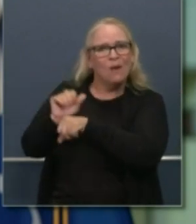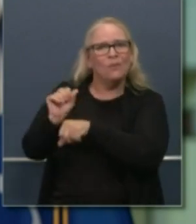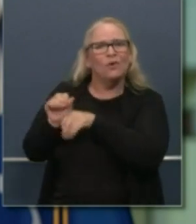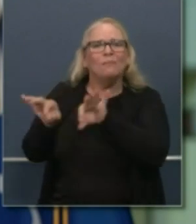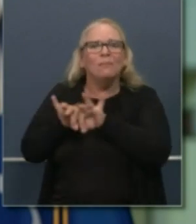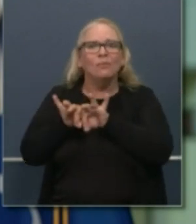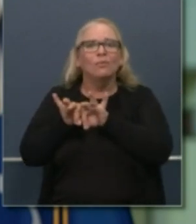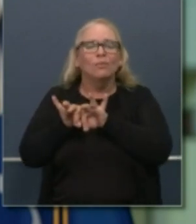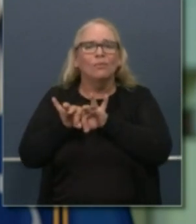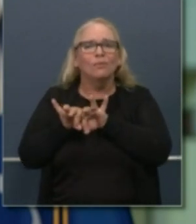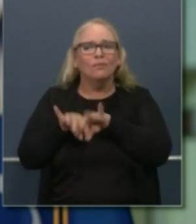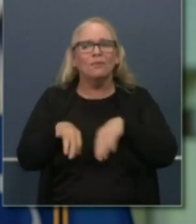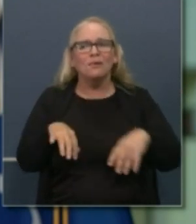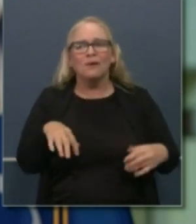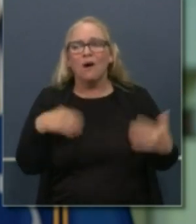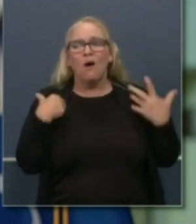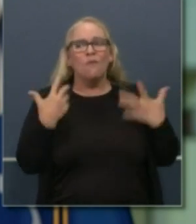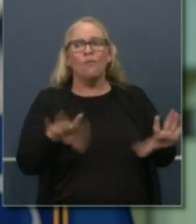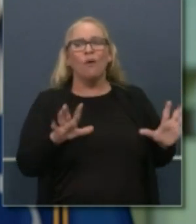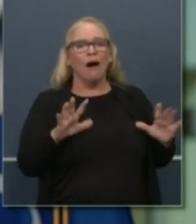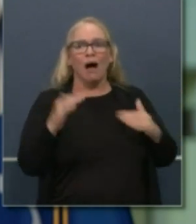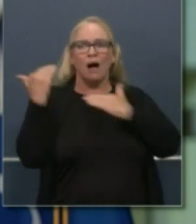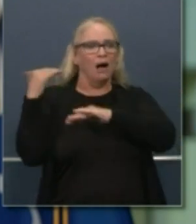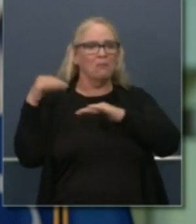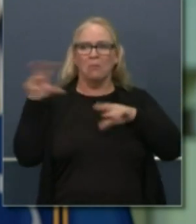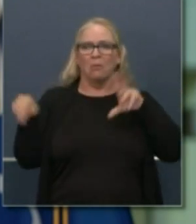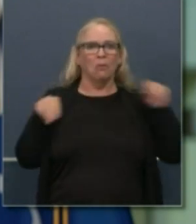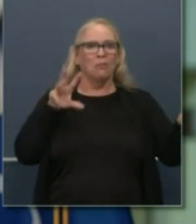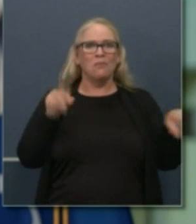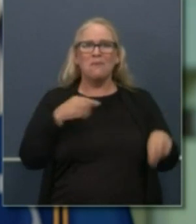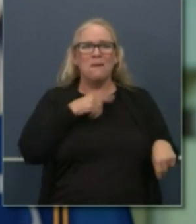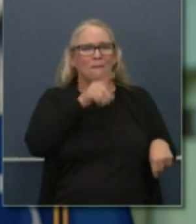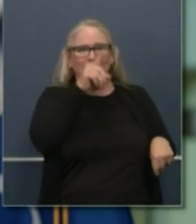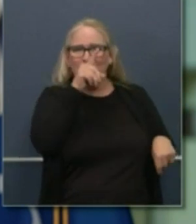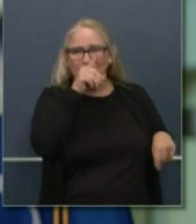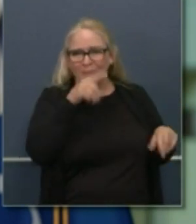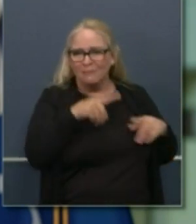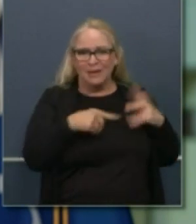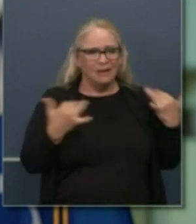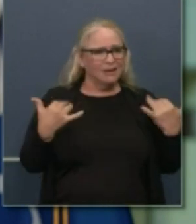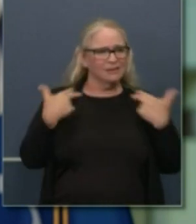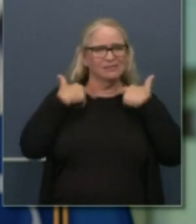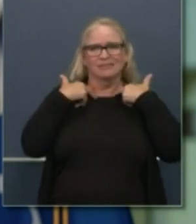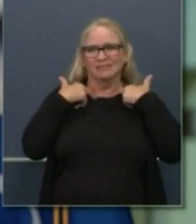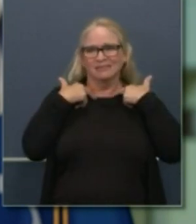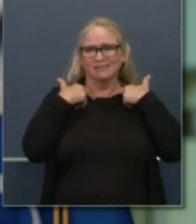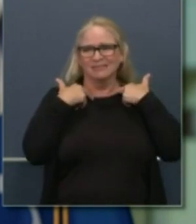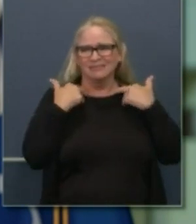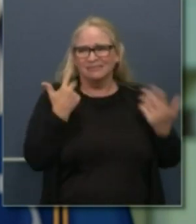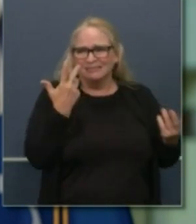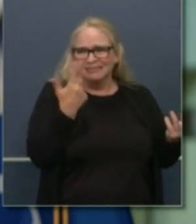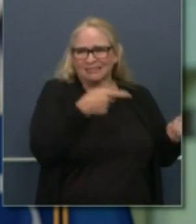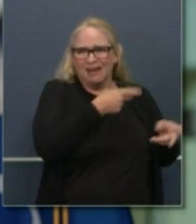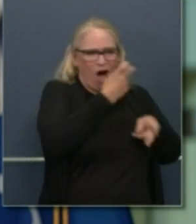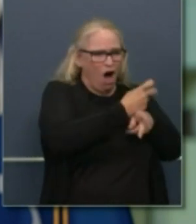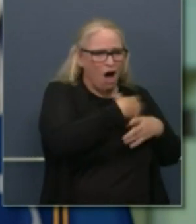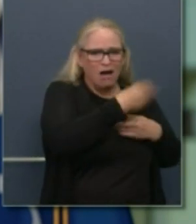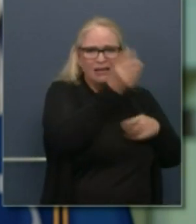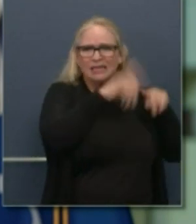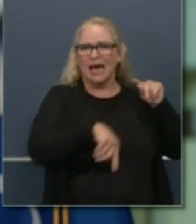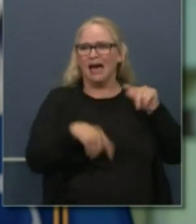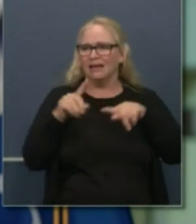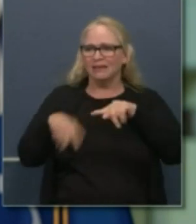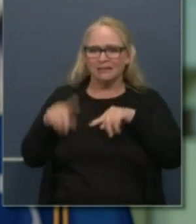ways with distance learning and modifications uh that make work activities more challenging certainly than they were